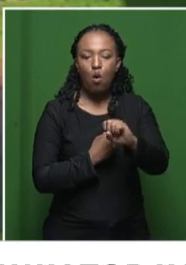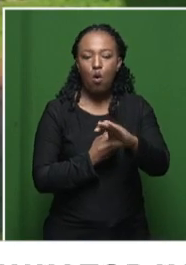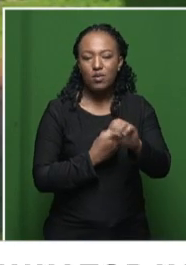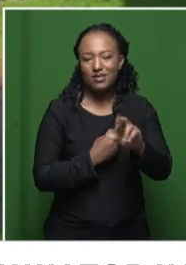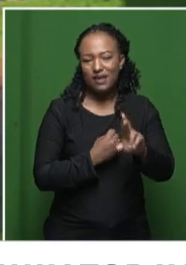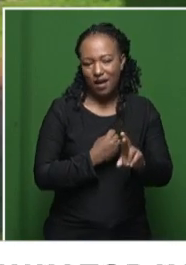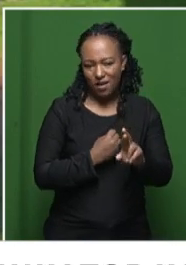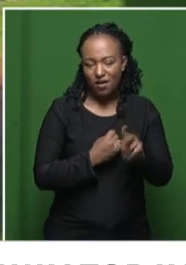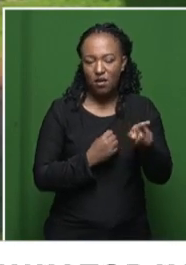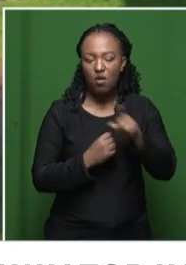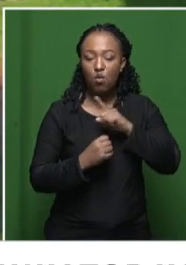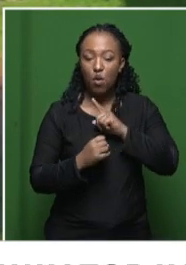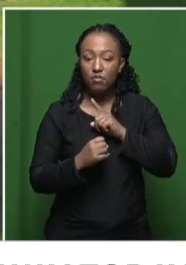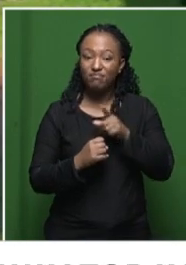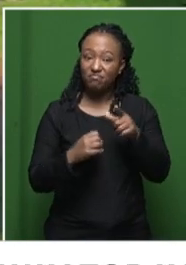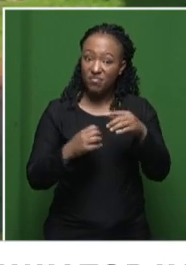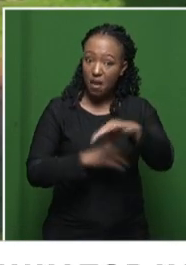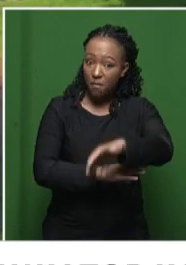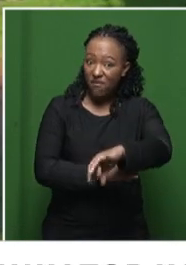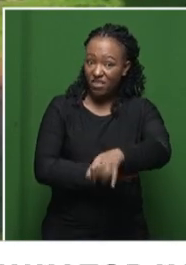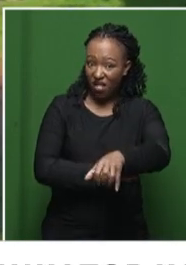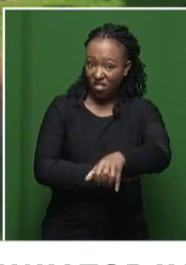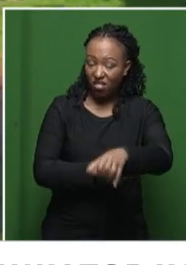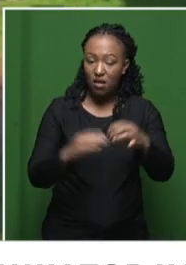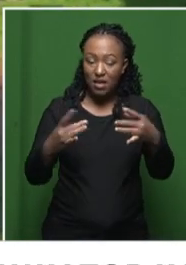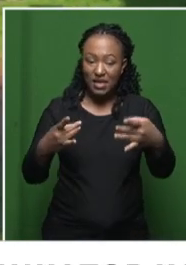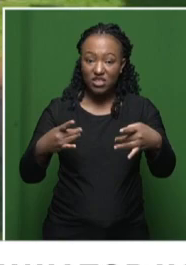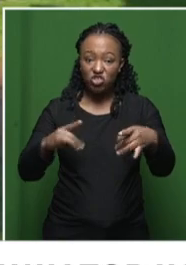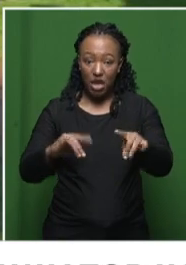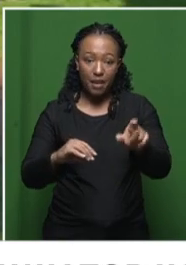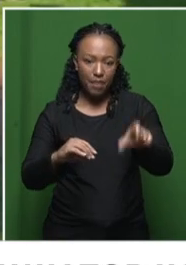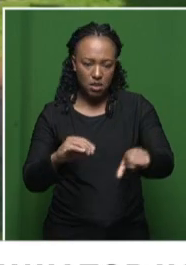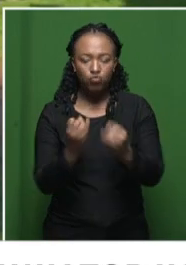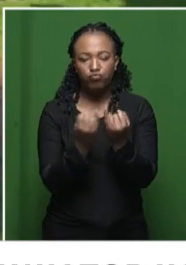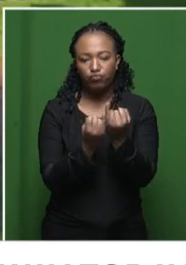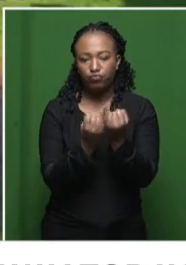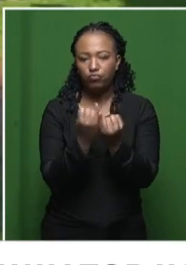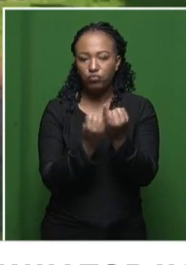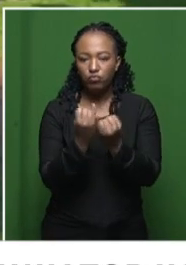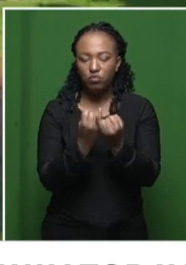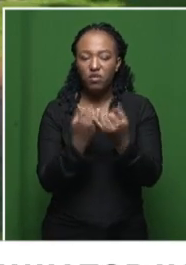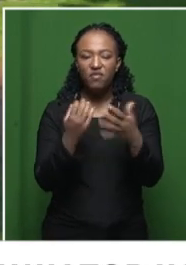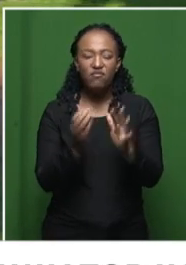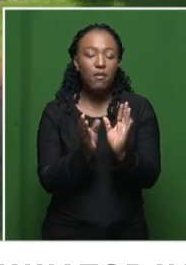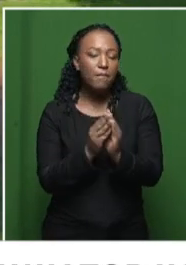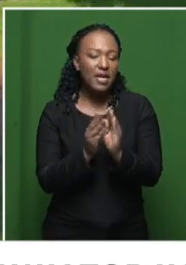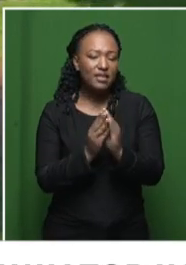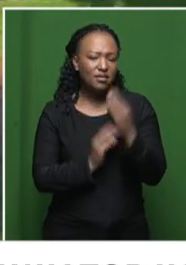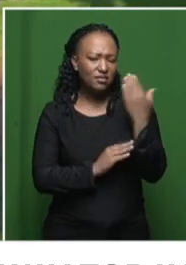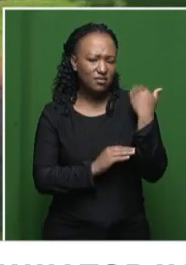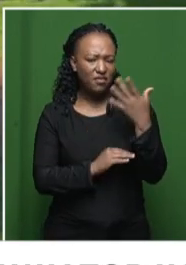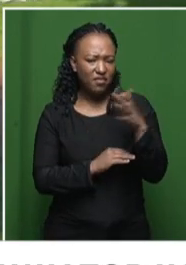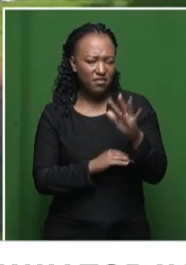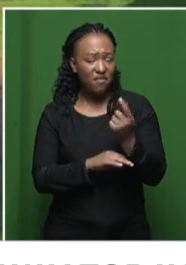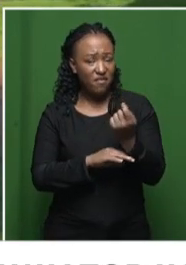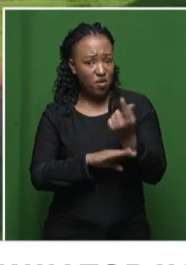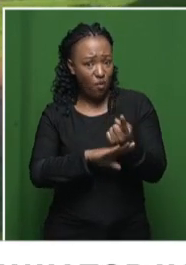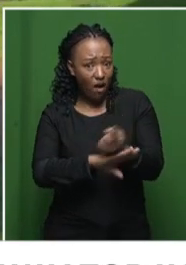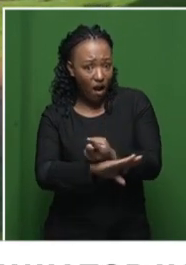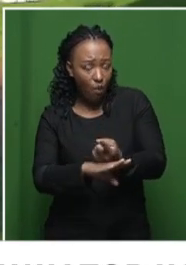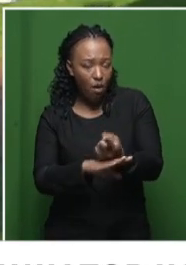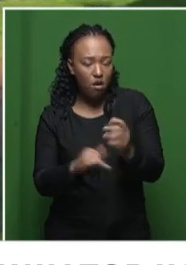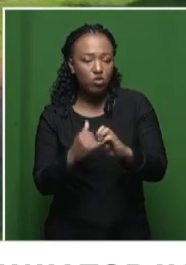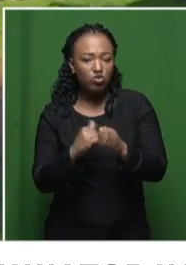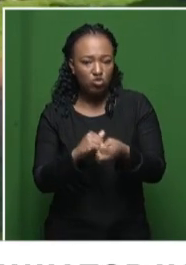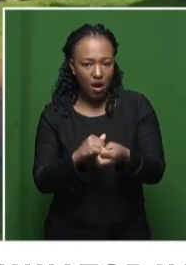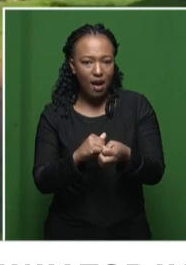position in the province. But there has been a marathon of meetings, particularly in the past few hours, trying to unite